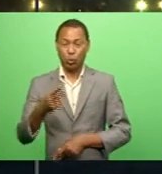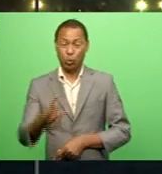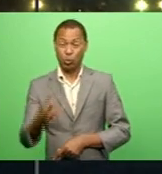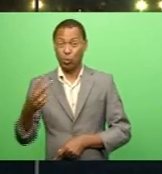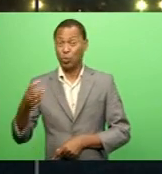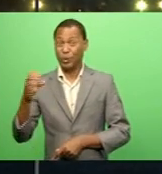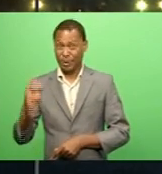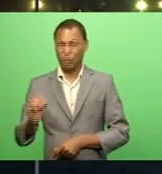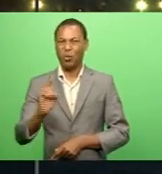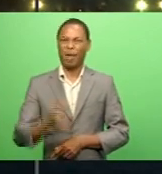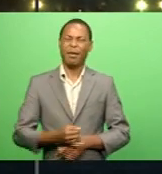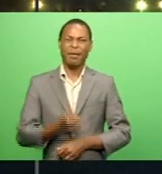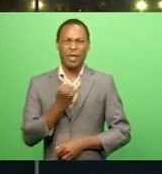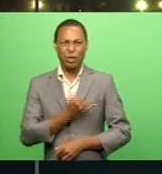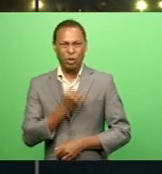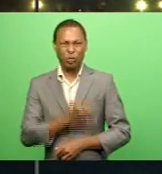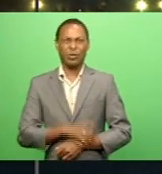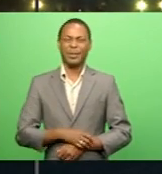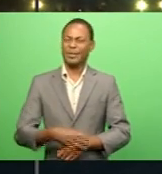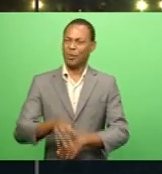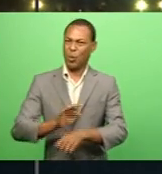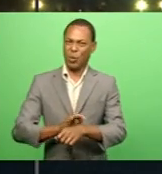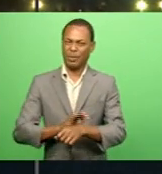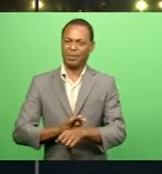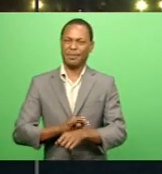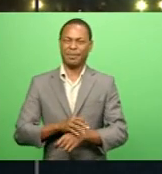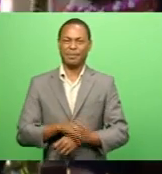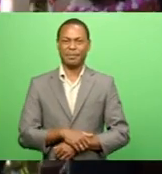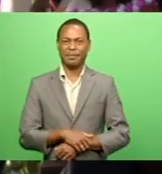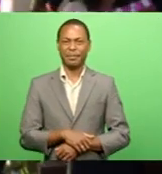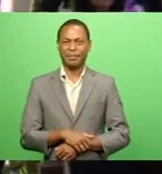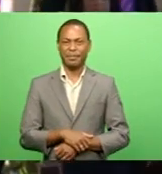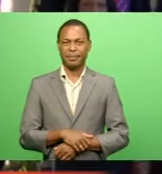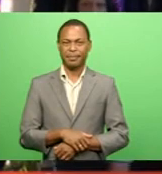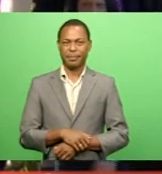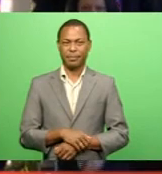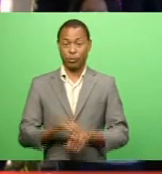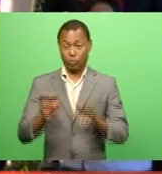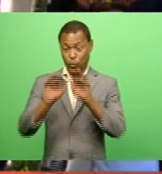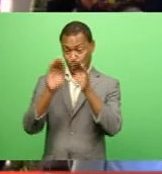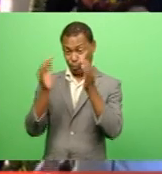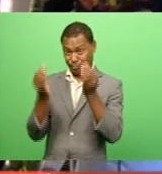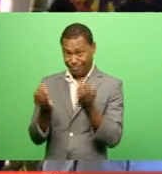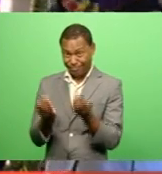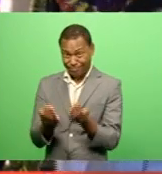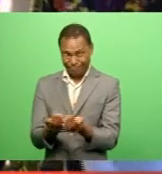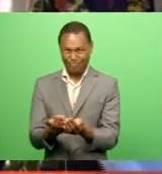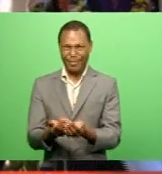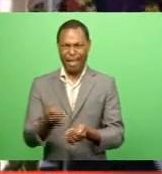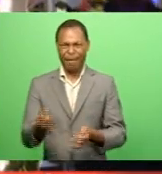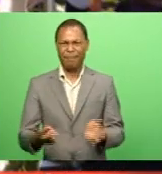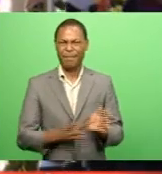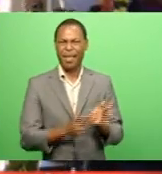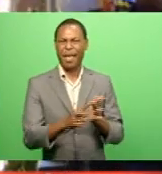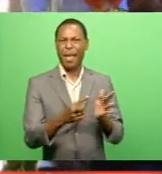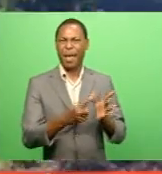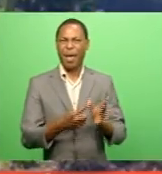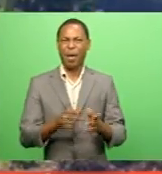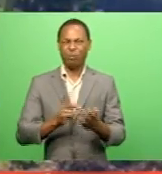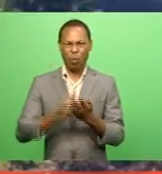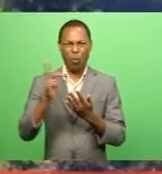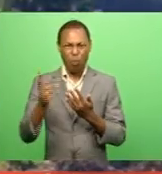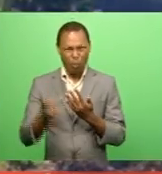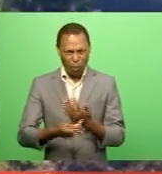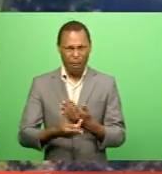injuries and were hospitalized Pranita Prakash reports A global VIA program and initiative by the Total Foundation